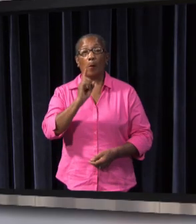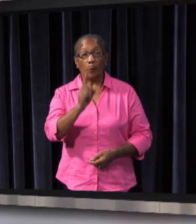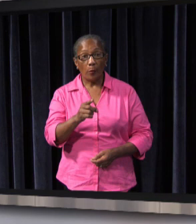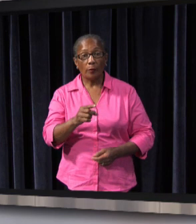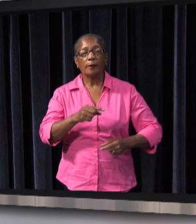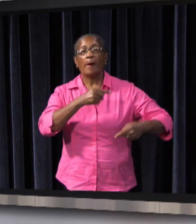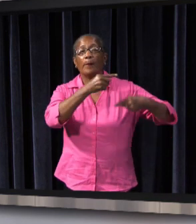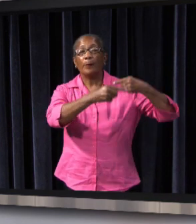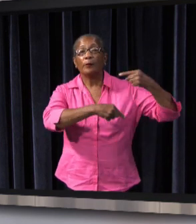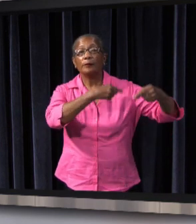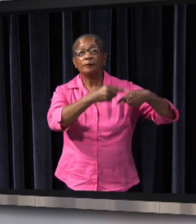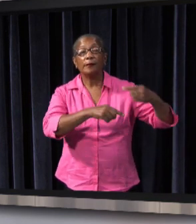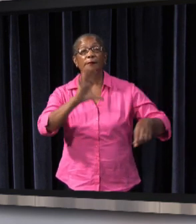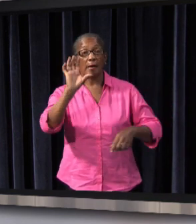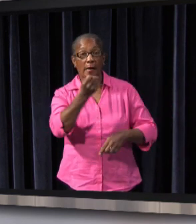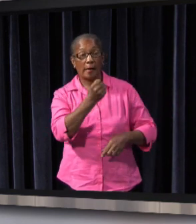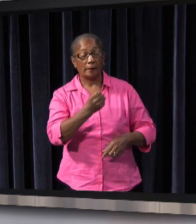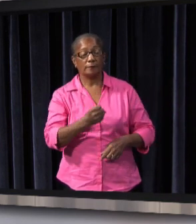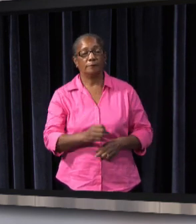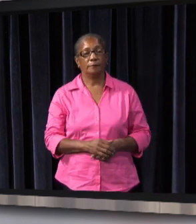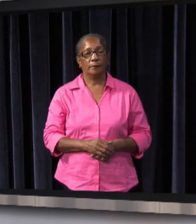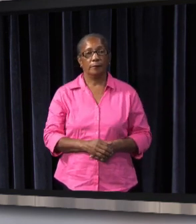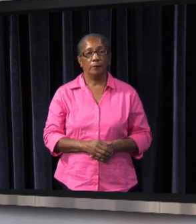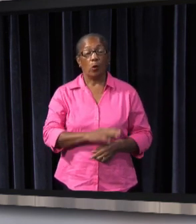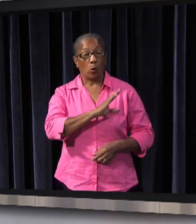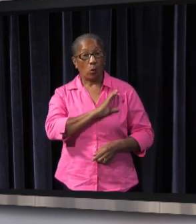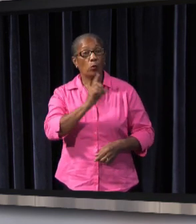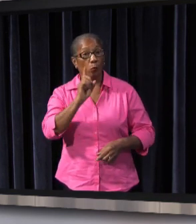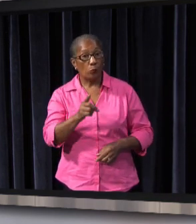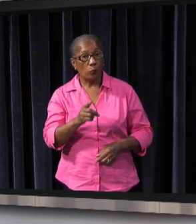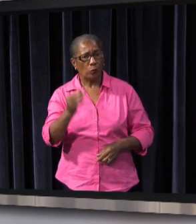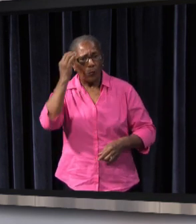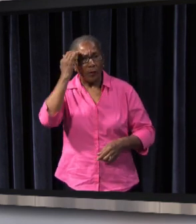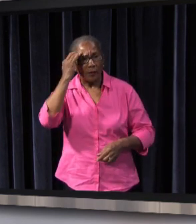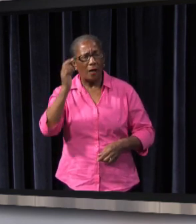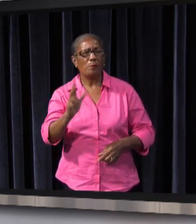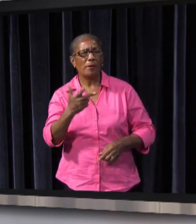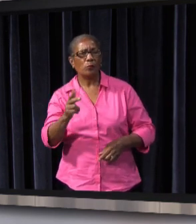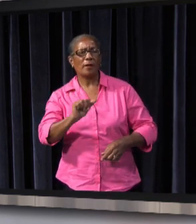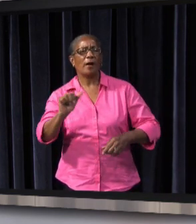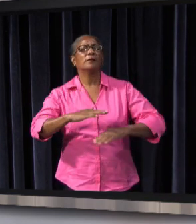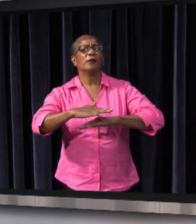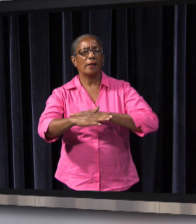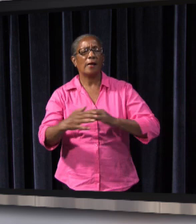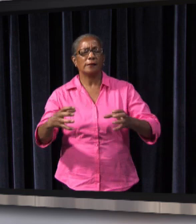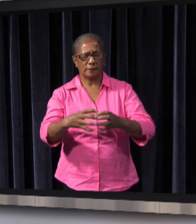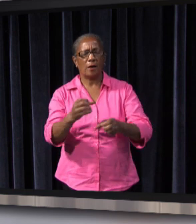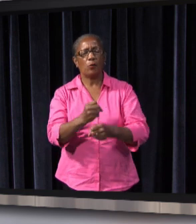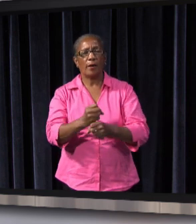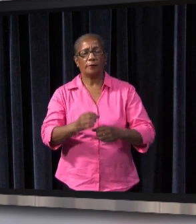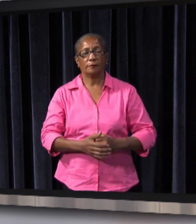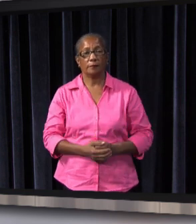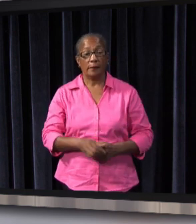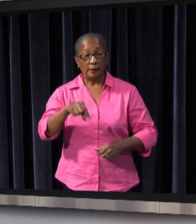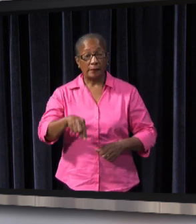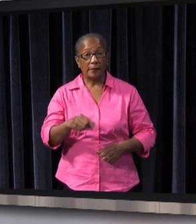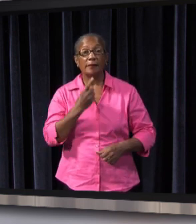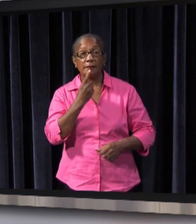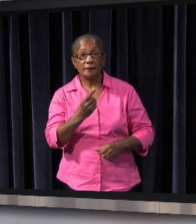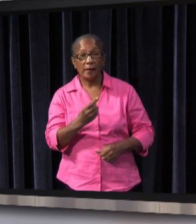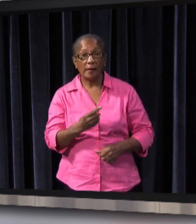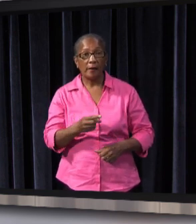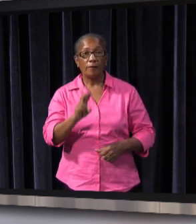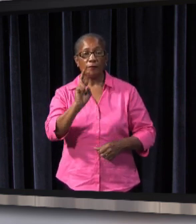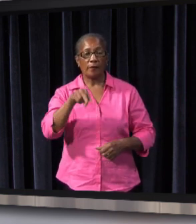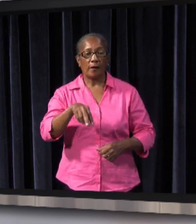It is necessary to consider a feasibility study with whom Suriname does business. This is the response